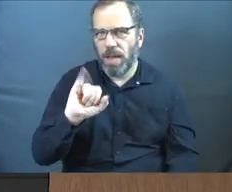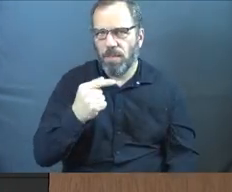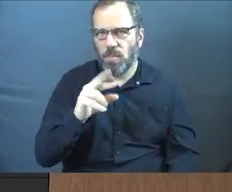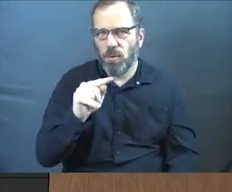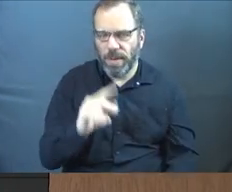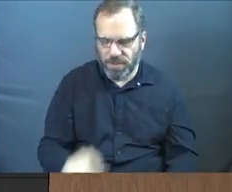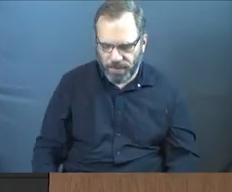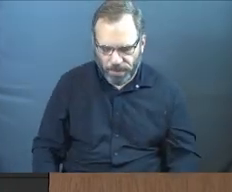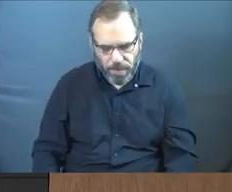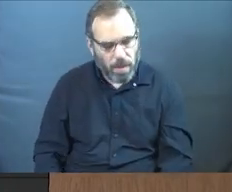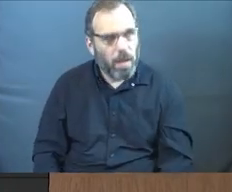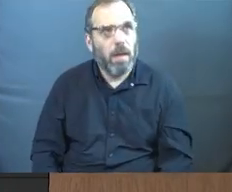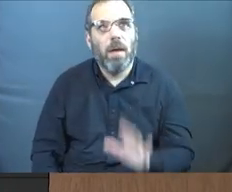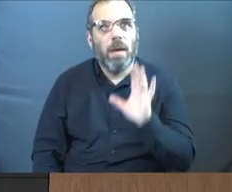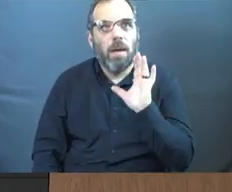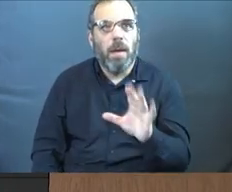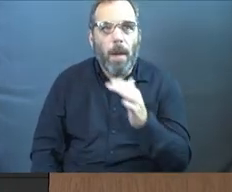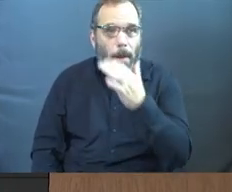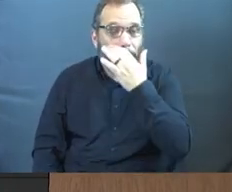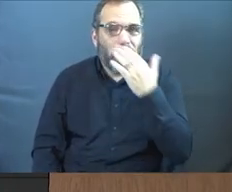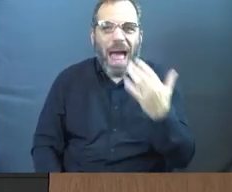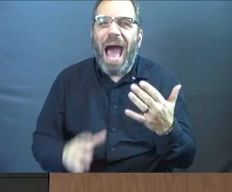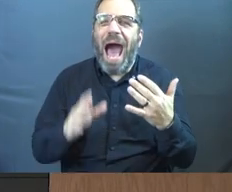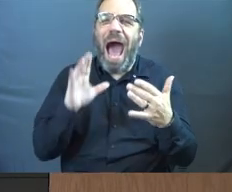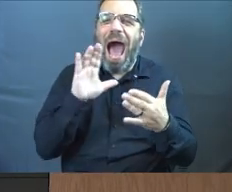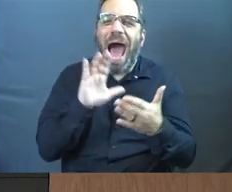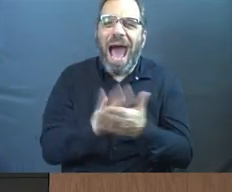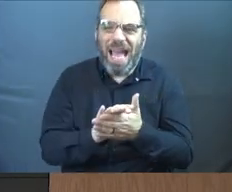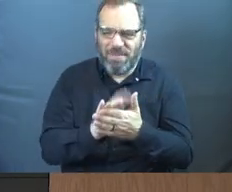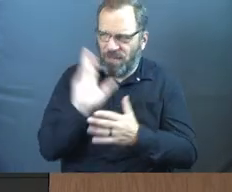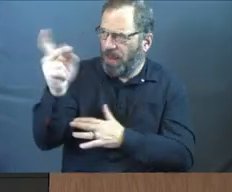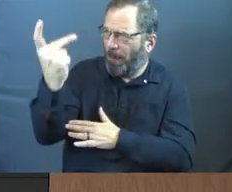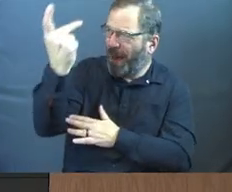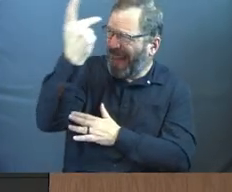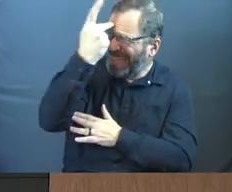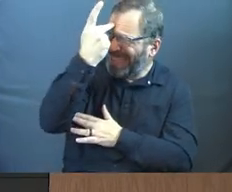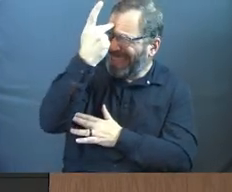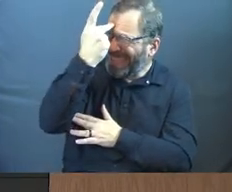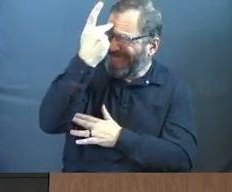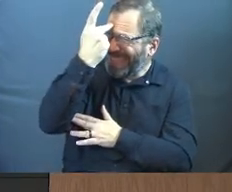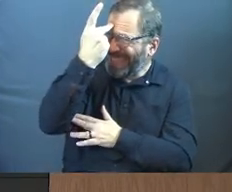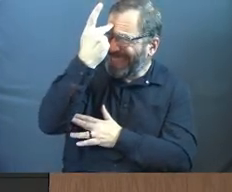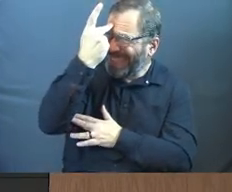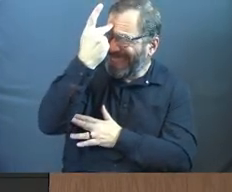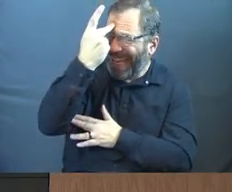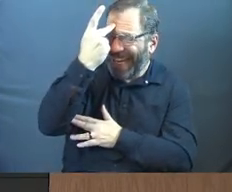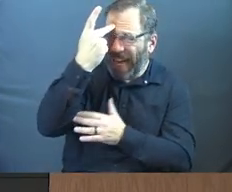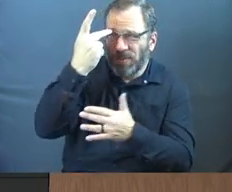What I'm trying to do is free you from the politics and just stick to the truth.